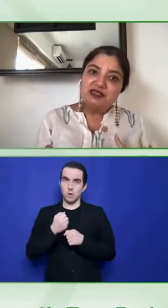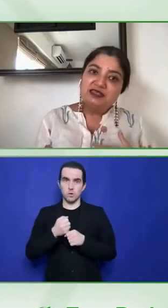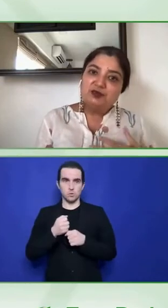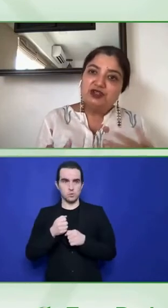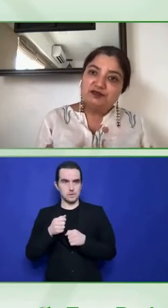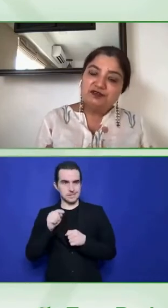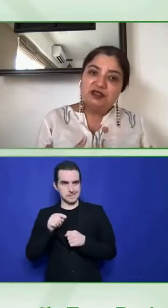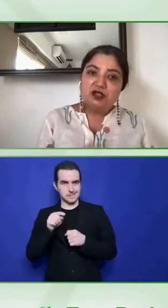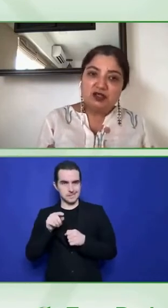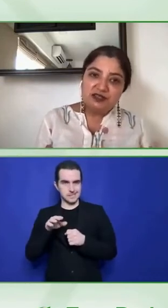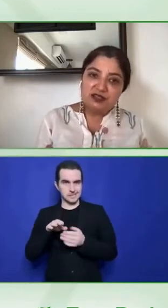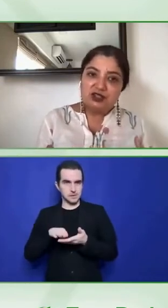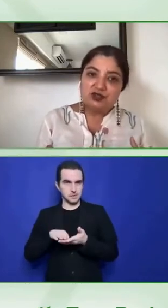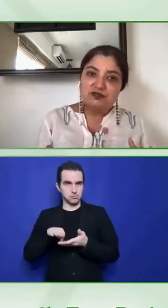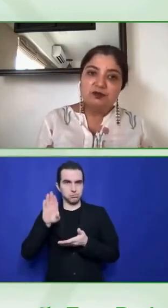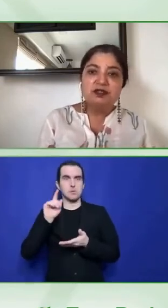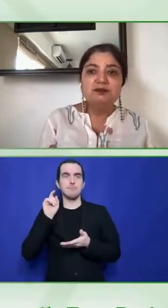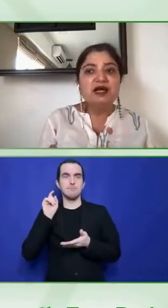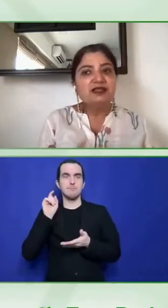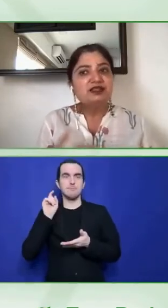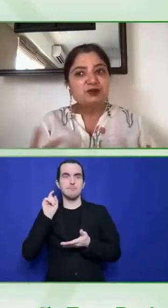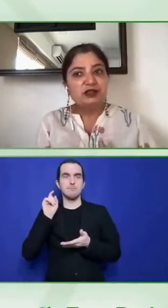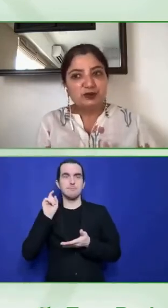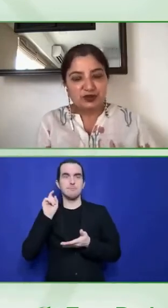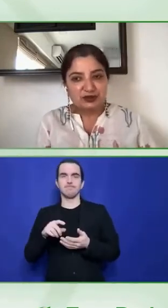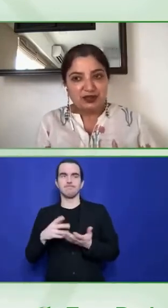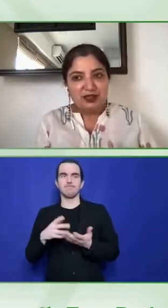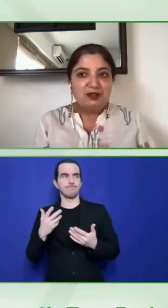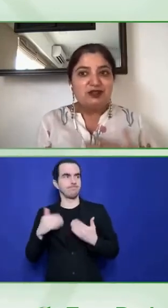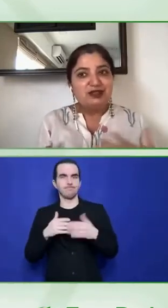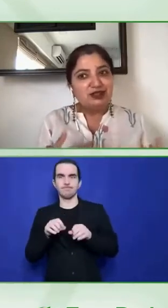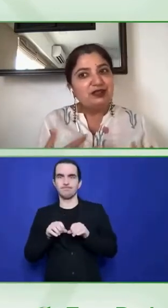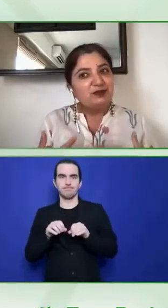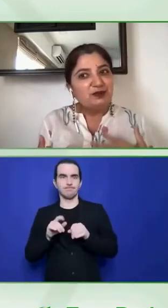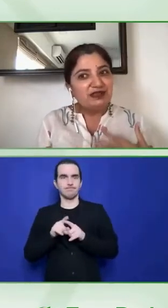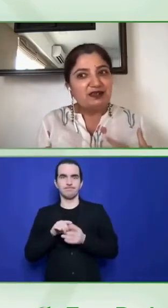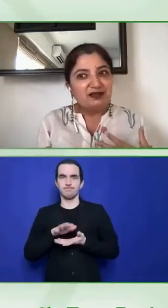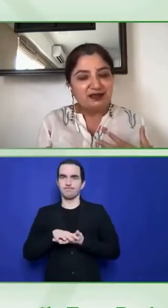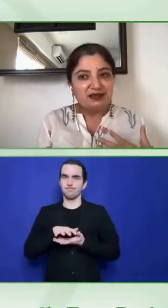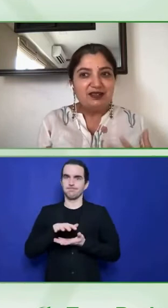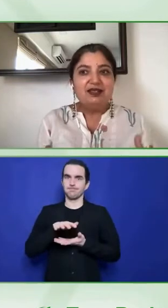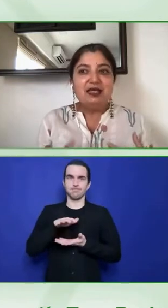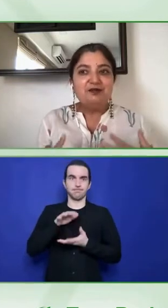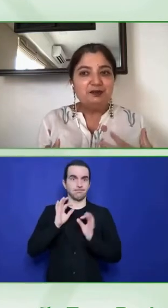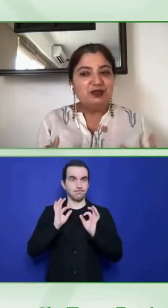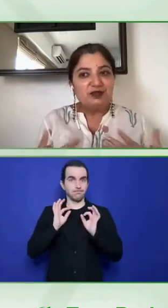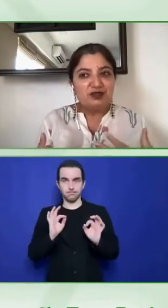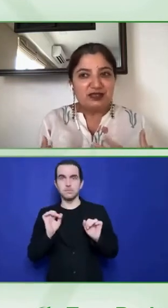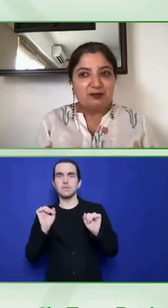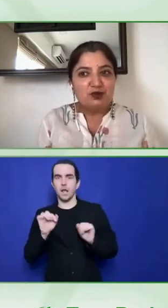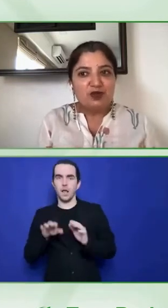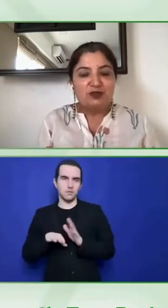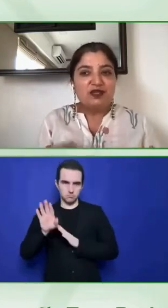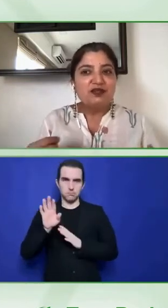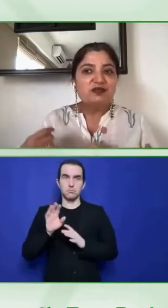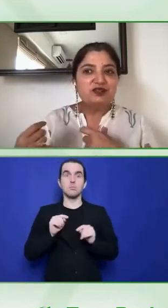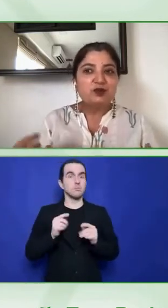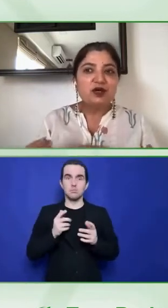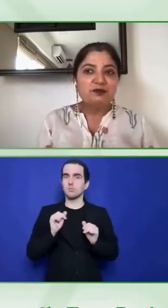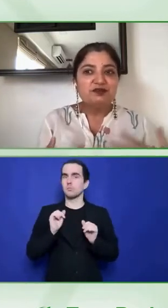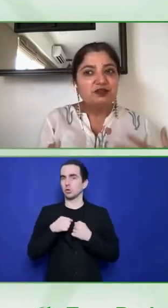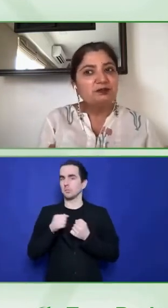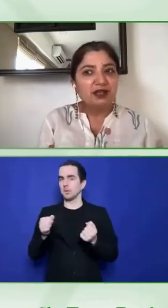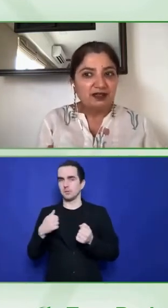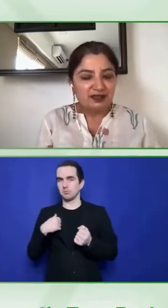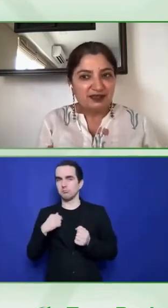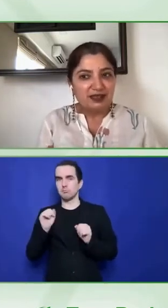journey of us that we shifted the conversation from compliance to inclusion, because initially when we started, everybody would just come to us when there was